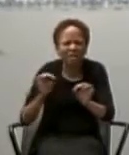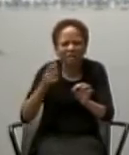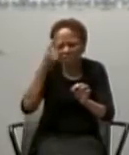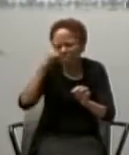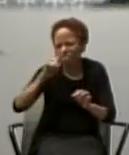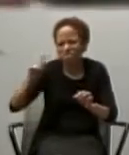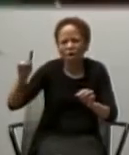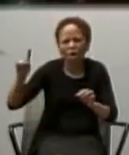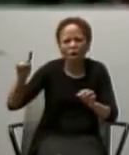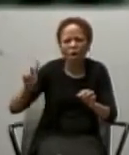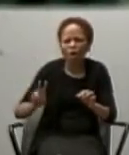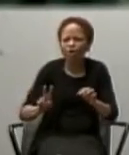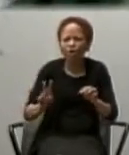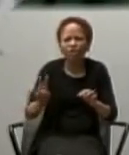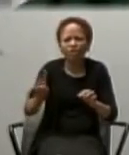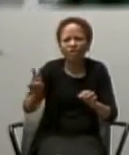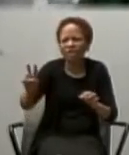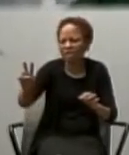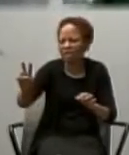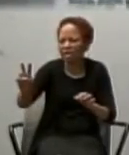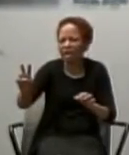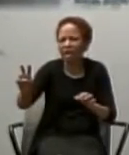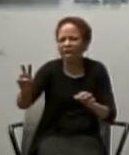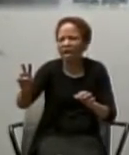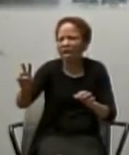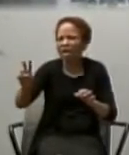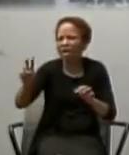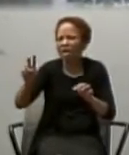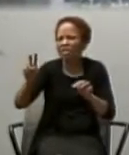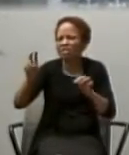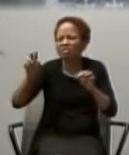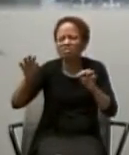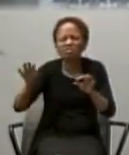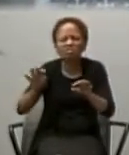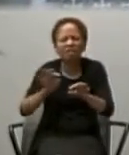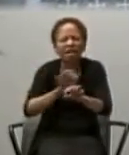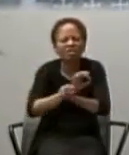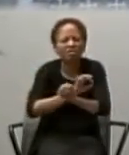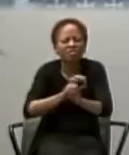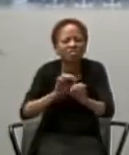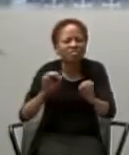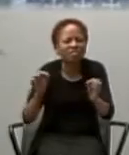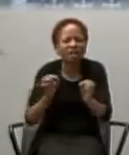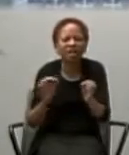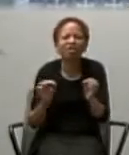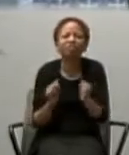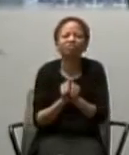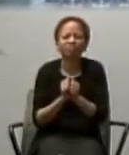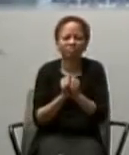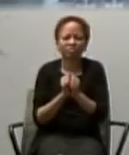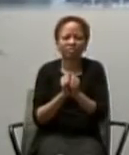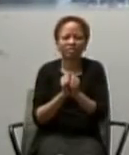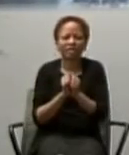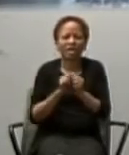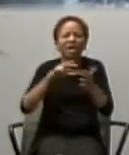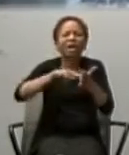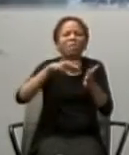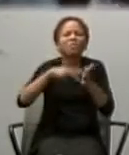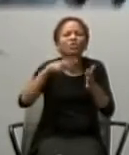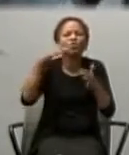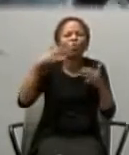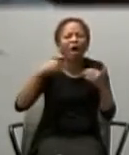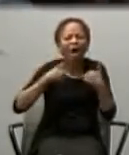Take nothing for the journey, because we already have what we need for the journey.